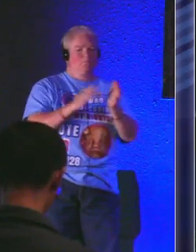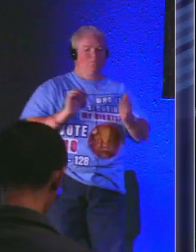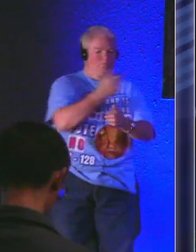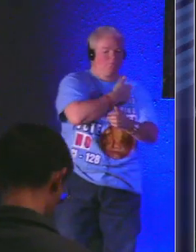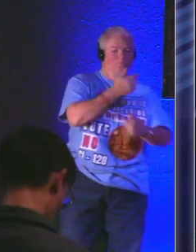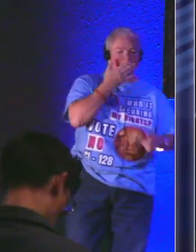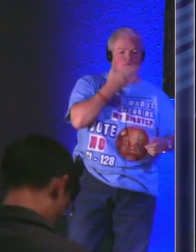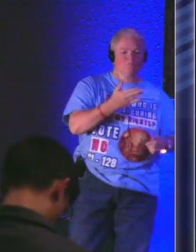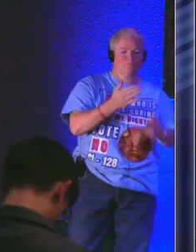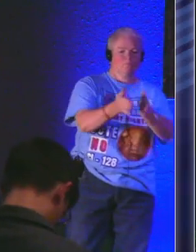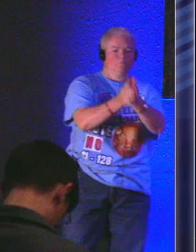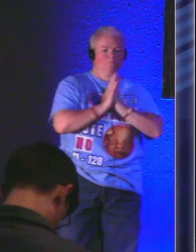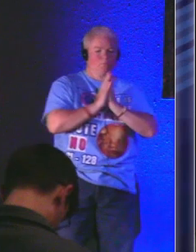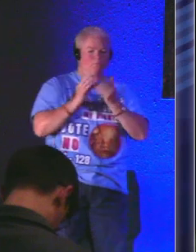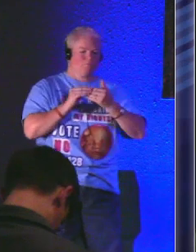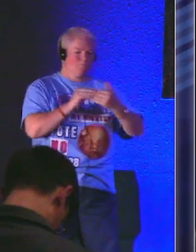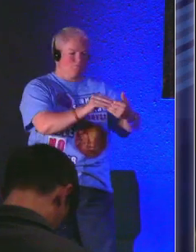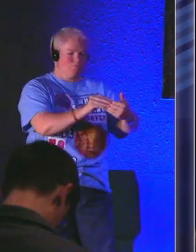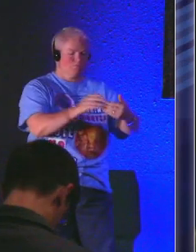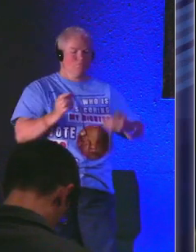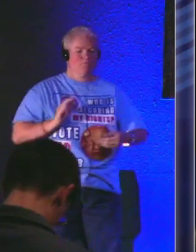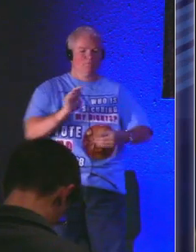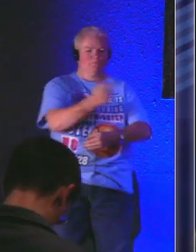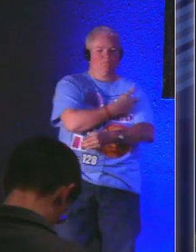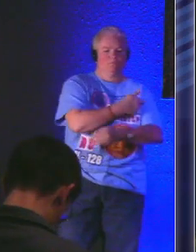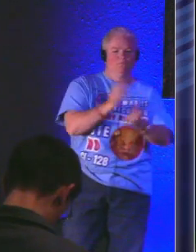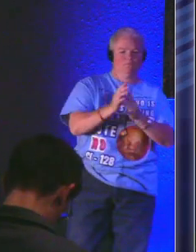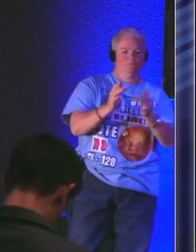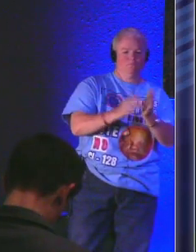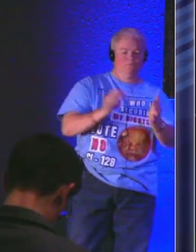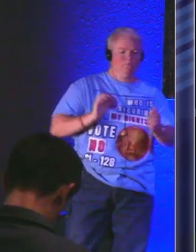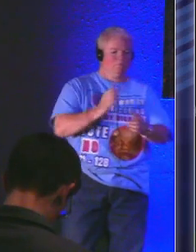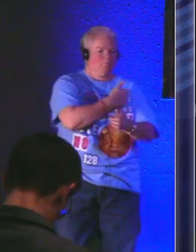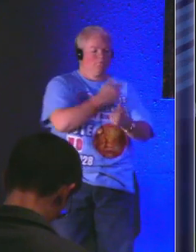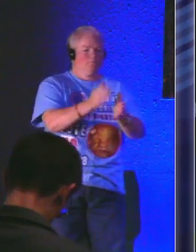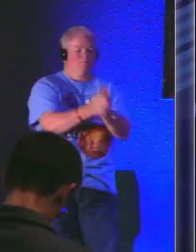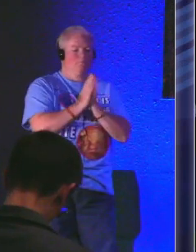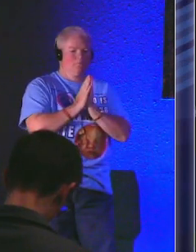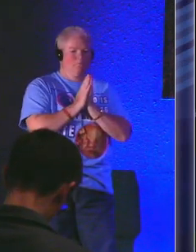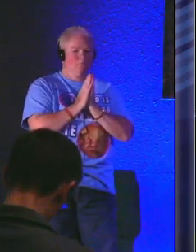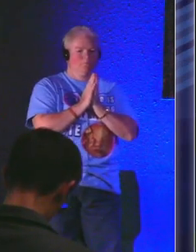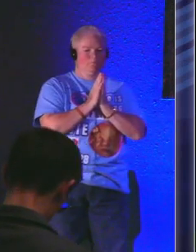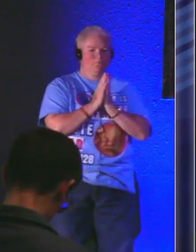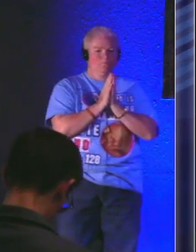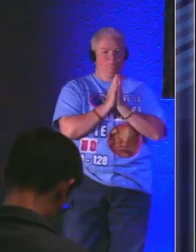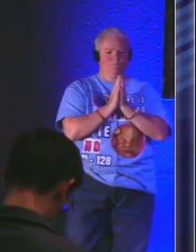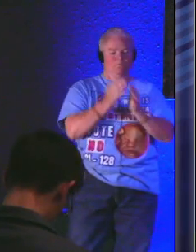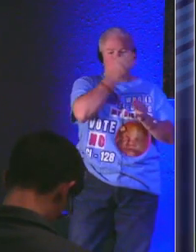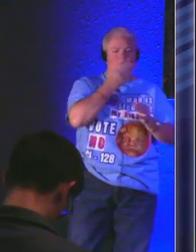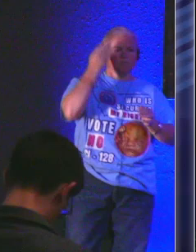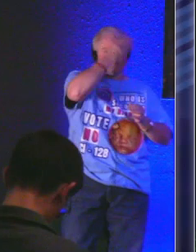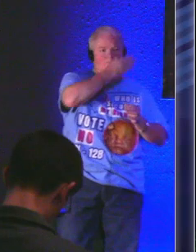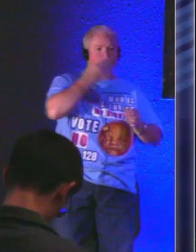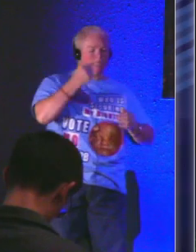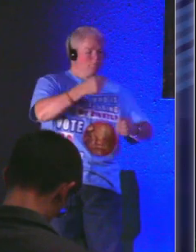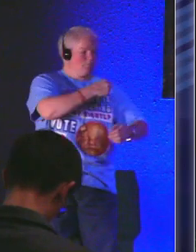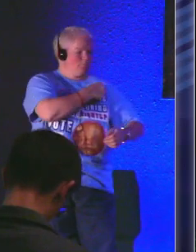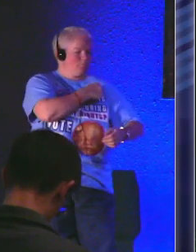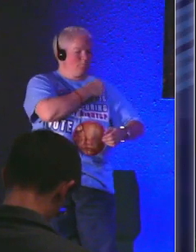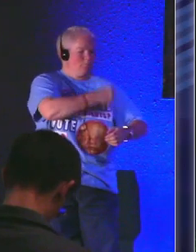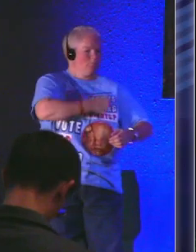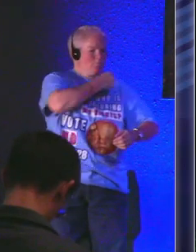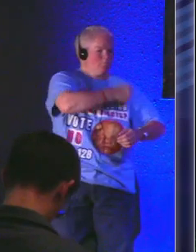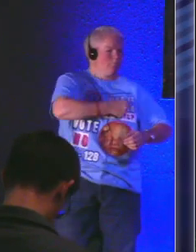Jesus we thank you we ask you to guide us Jesus we ask that you send your beautiful conviction